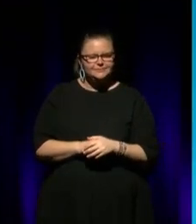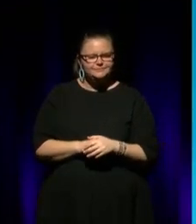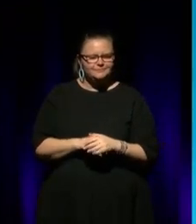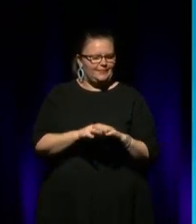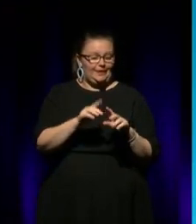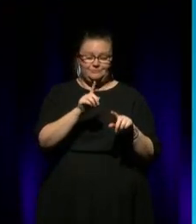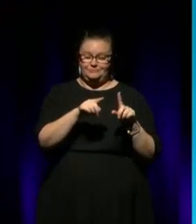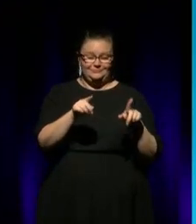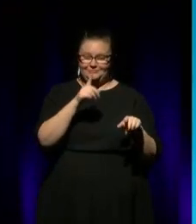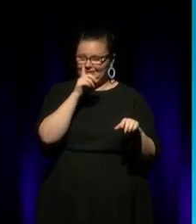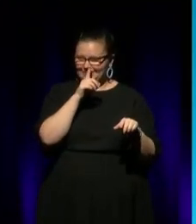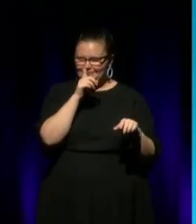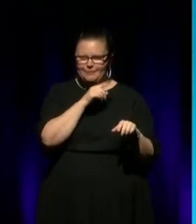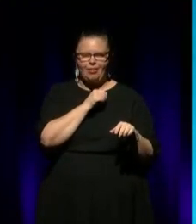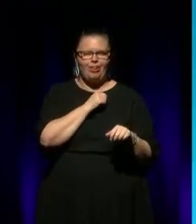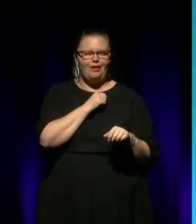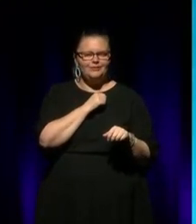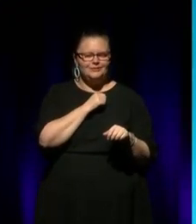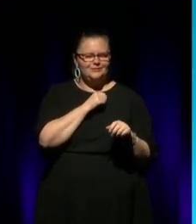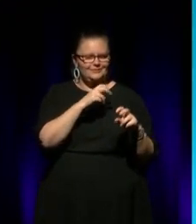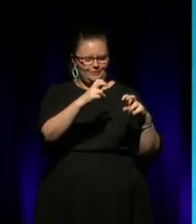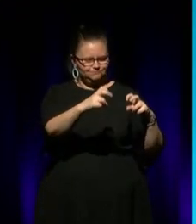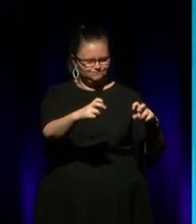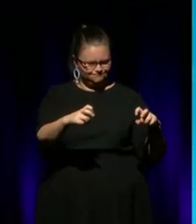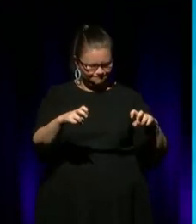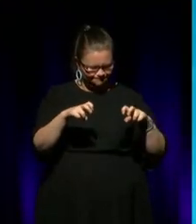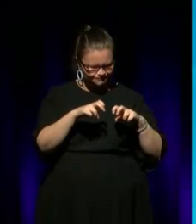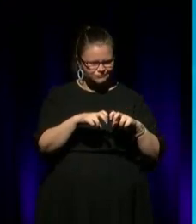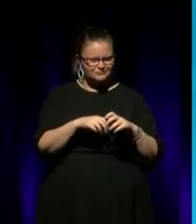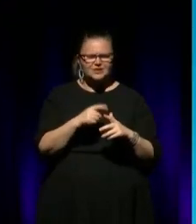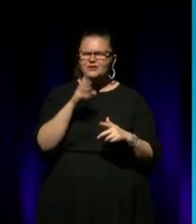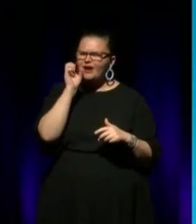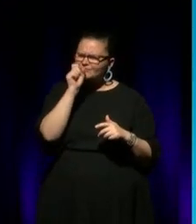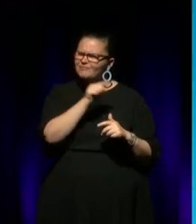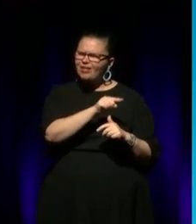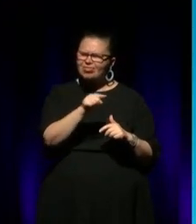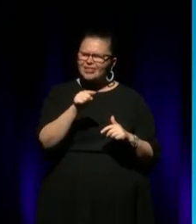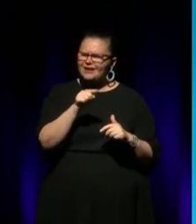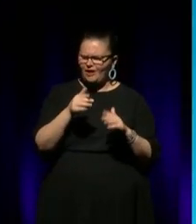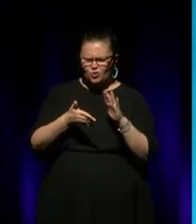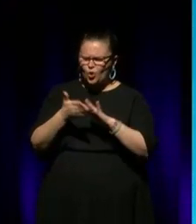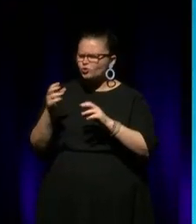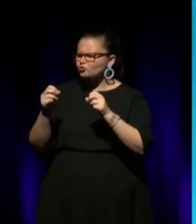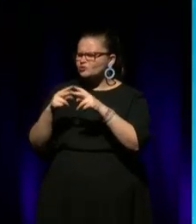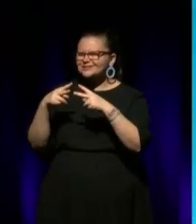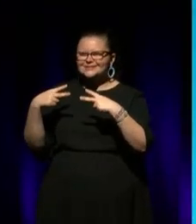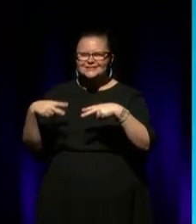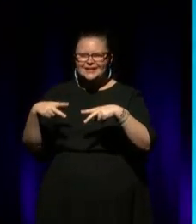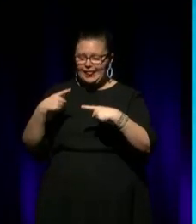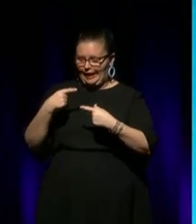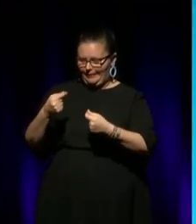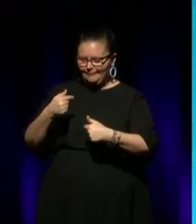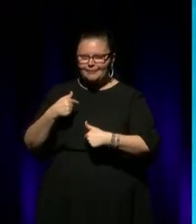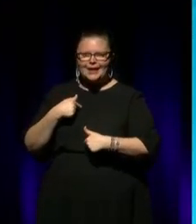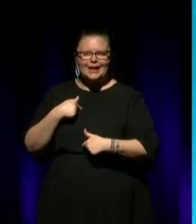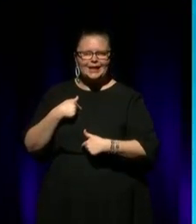Tulonga and, bless his soul, Philip Langley. And I remember them. And I'd gone to Sydney Dance, you know, and did they choose me, Graham and